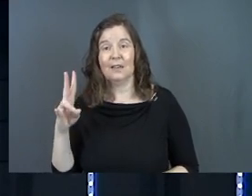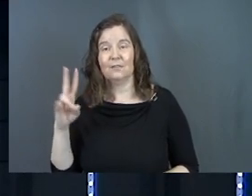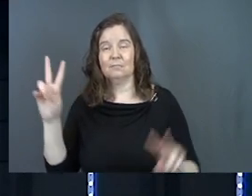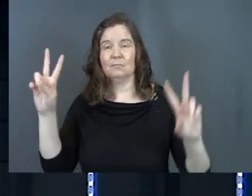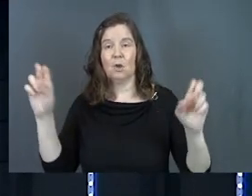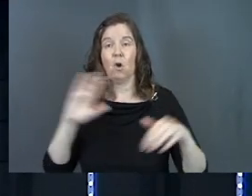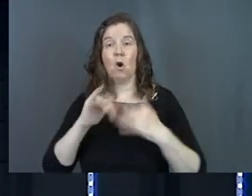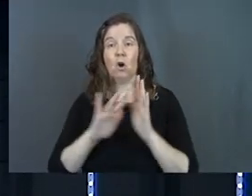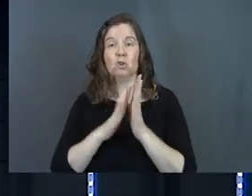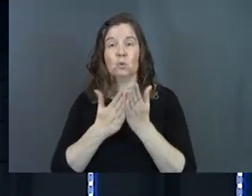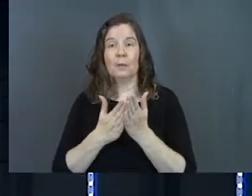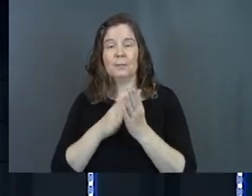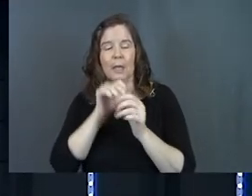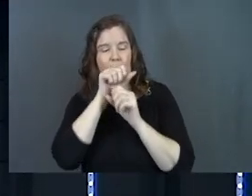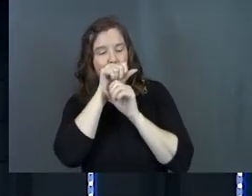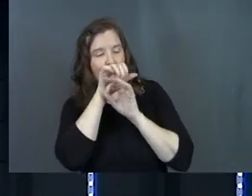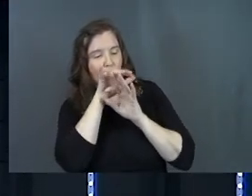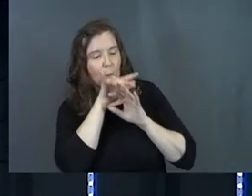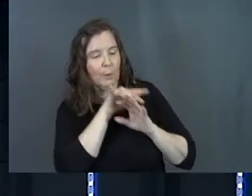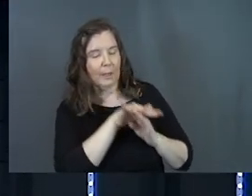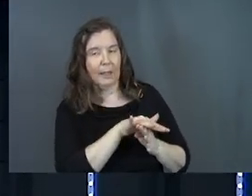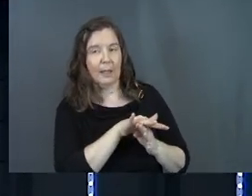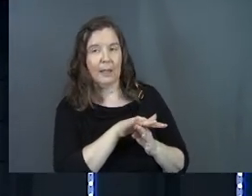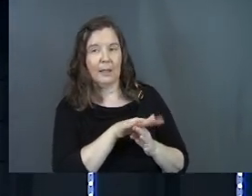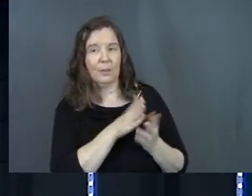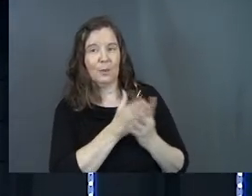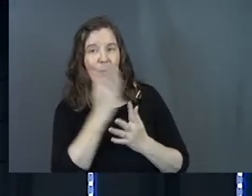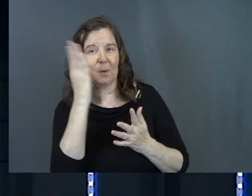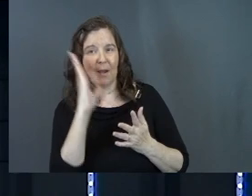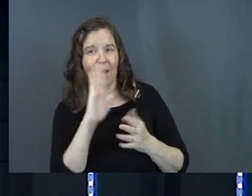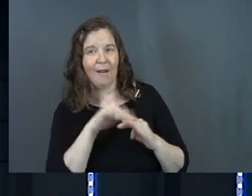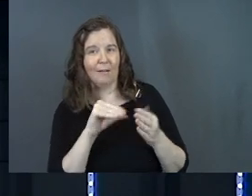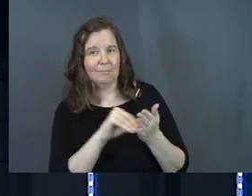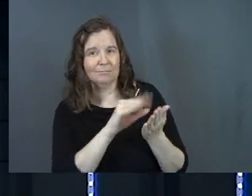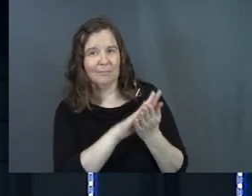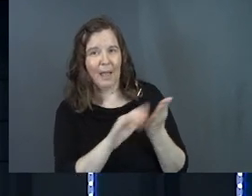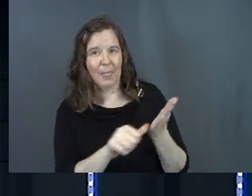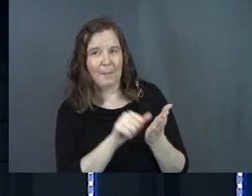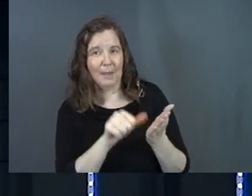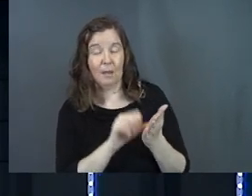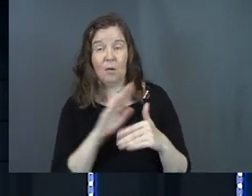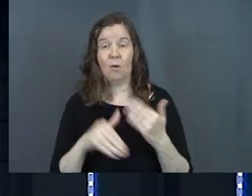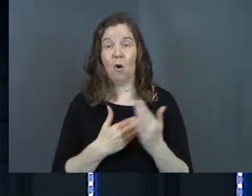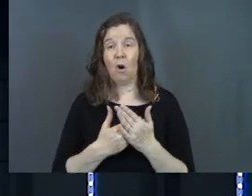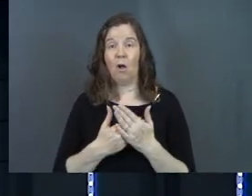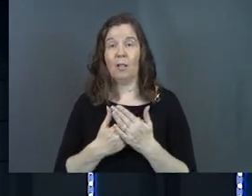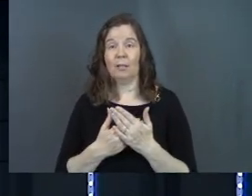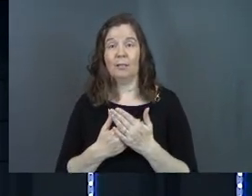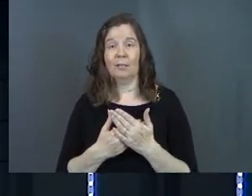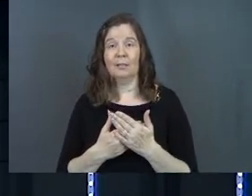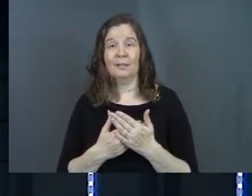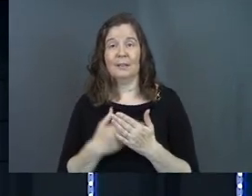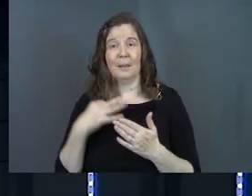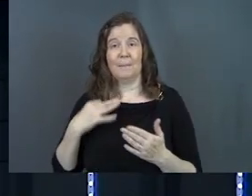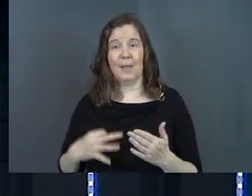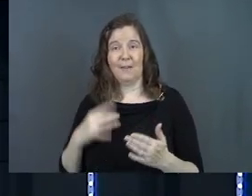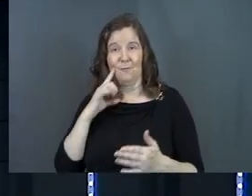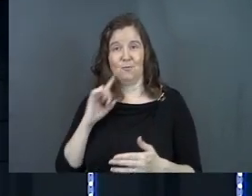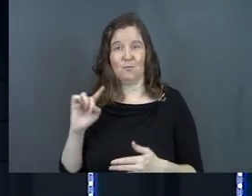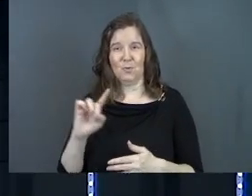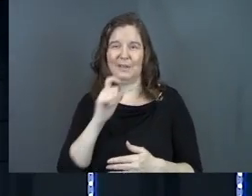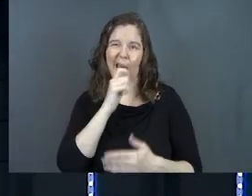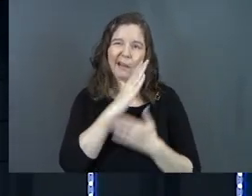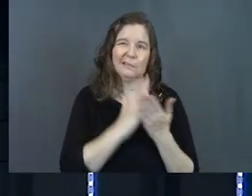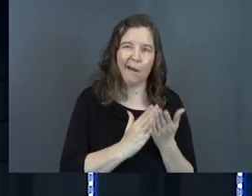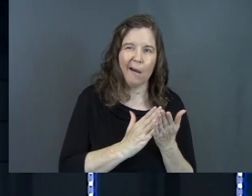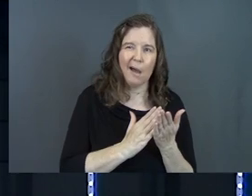is breathed by God onto the page. And it is all profitable for you. It's not just some of